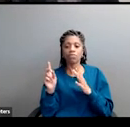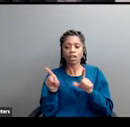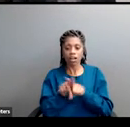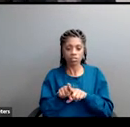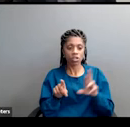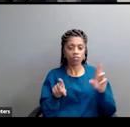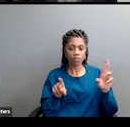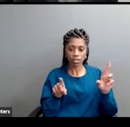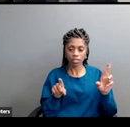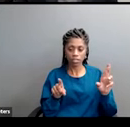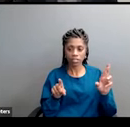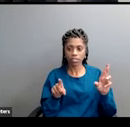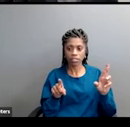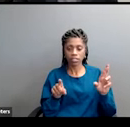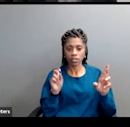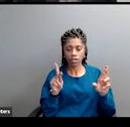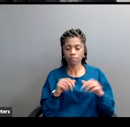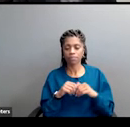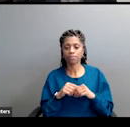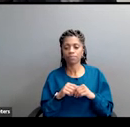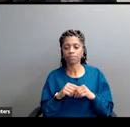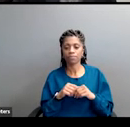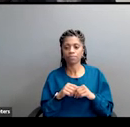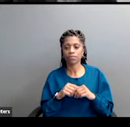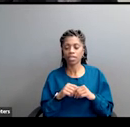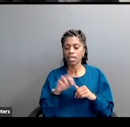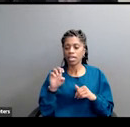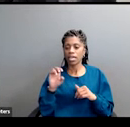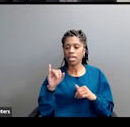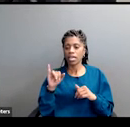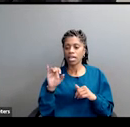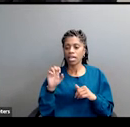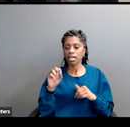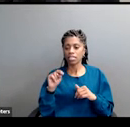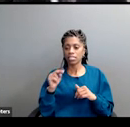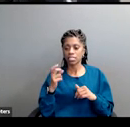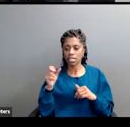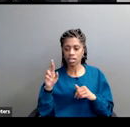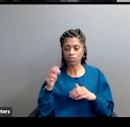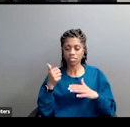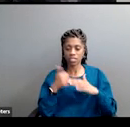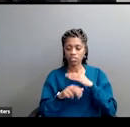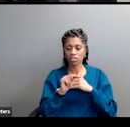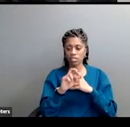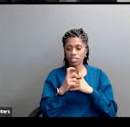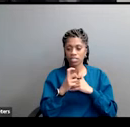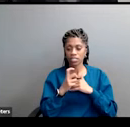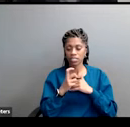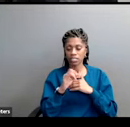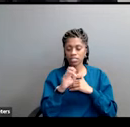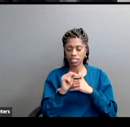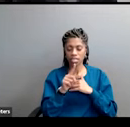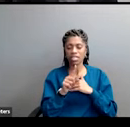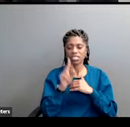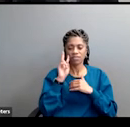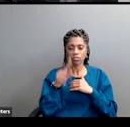Dwight Eisenhower's vice president. He was, had been a moderate Republican. He had believed in the power of the